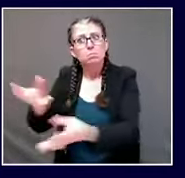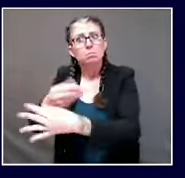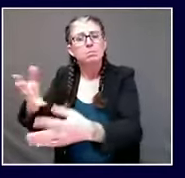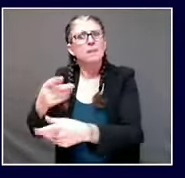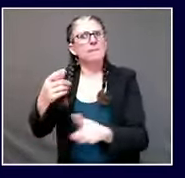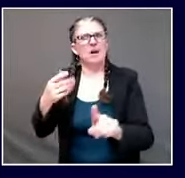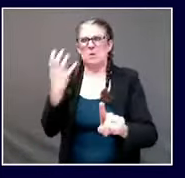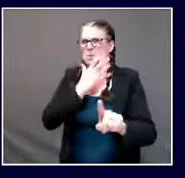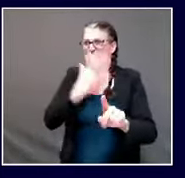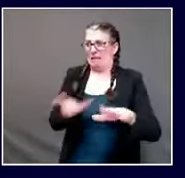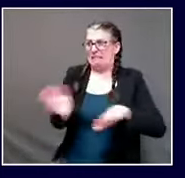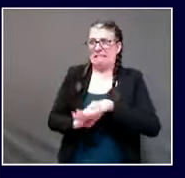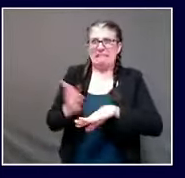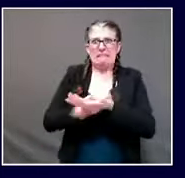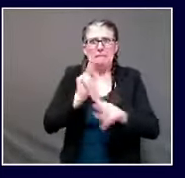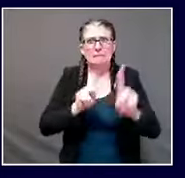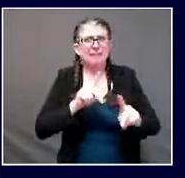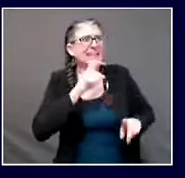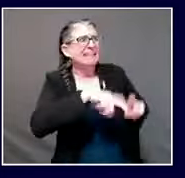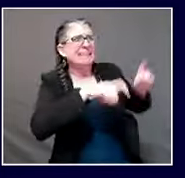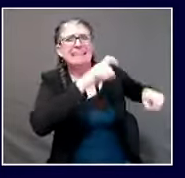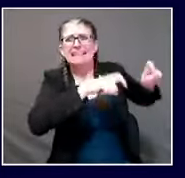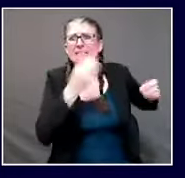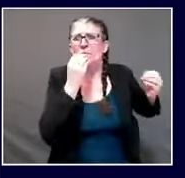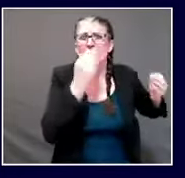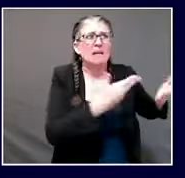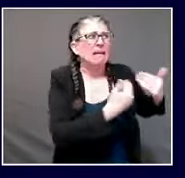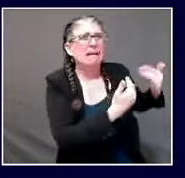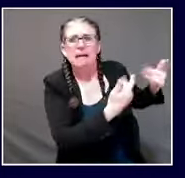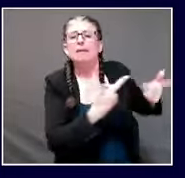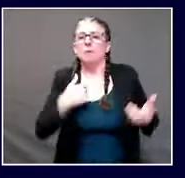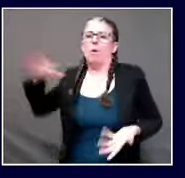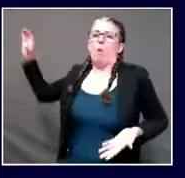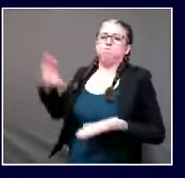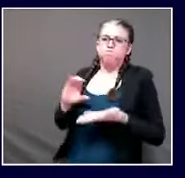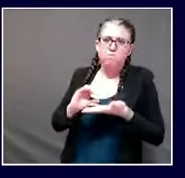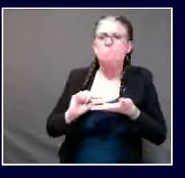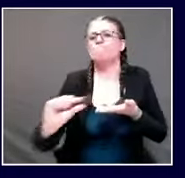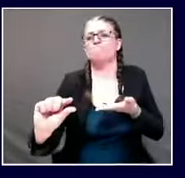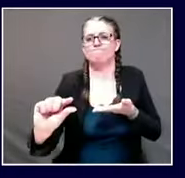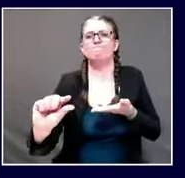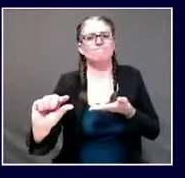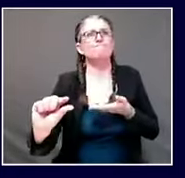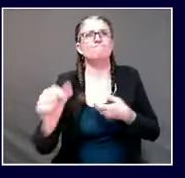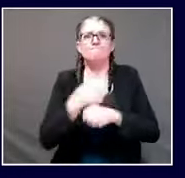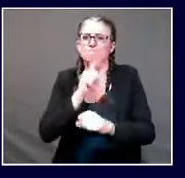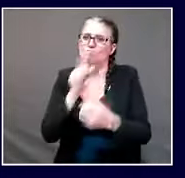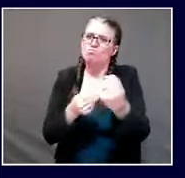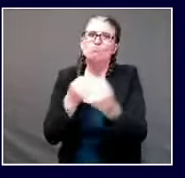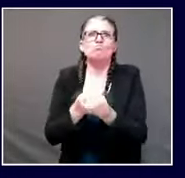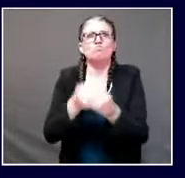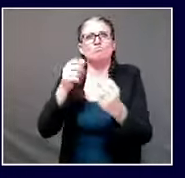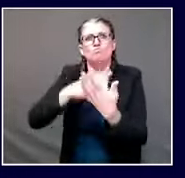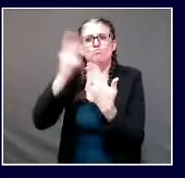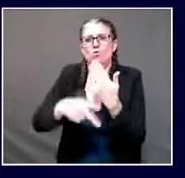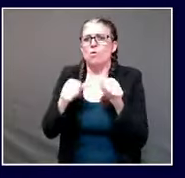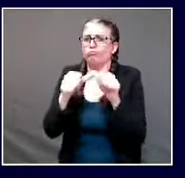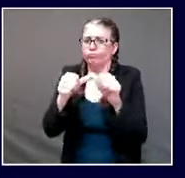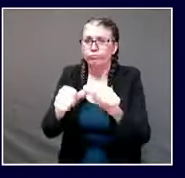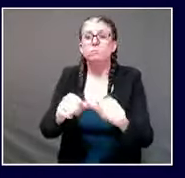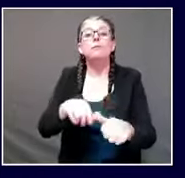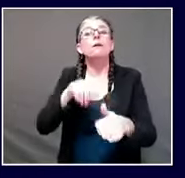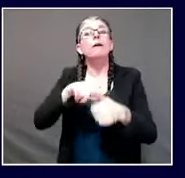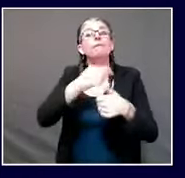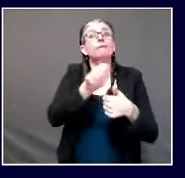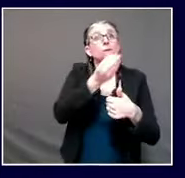caring individual can be a lifeline for older Mainers. Maine's Area Agencies on Aging, or AAAs,